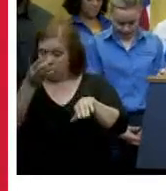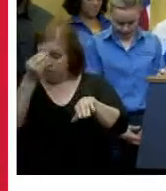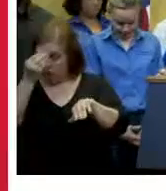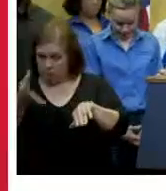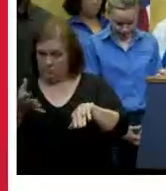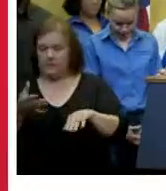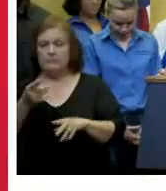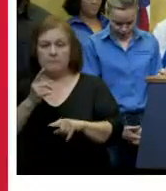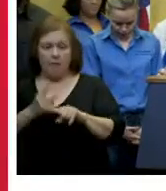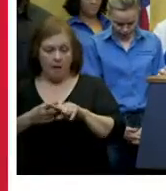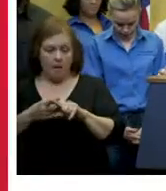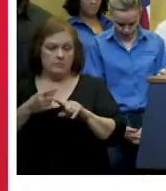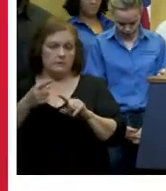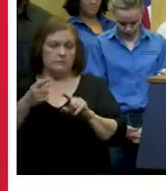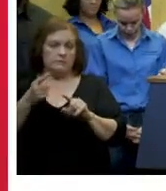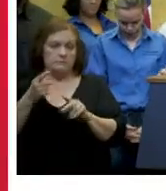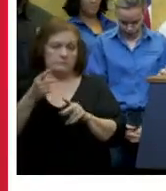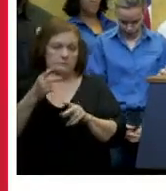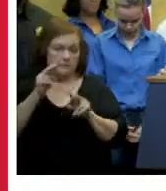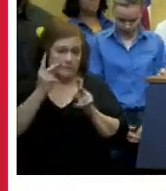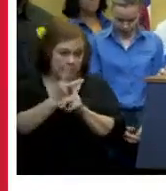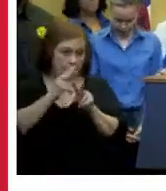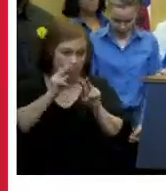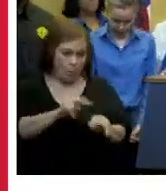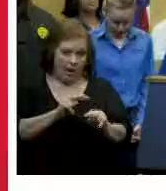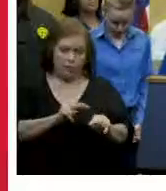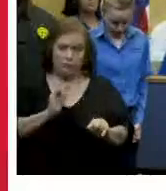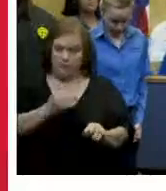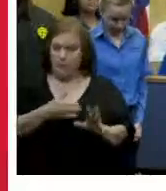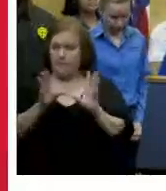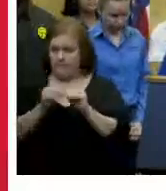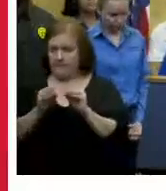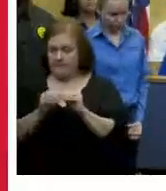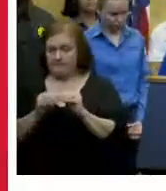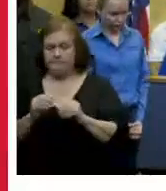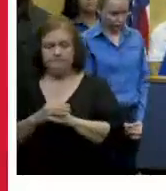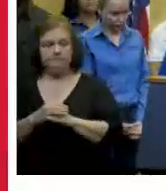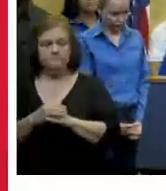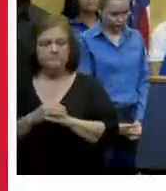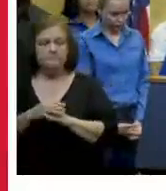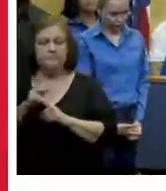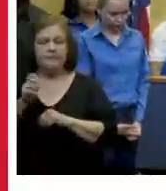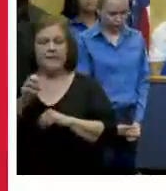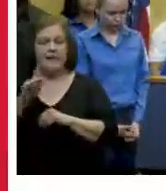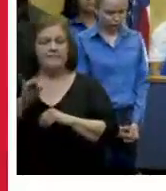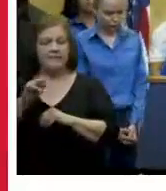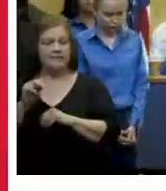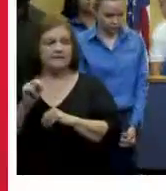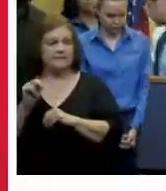tuned to these press conferences as we get through this event together thank you thank you so much kevin dolio